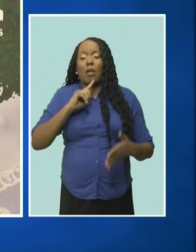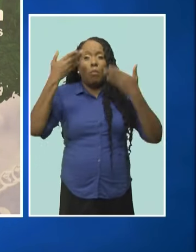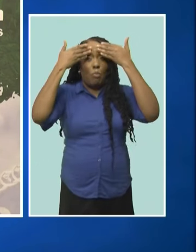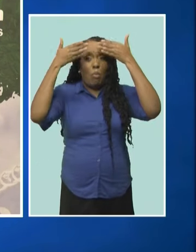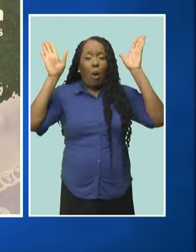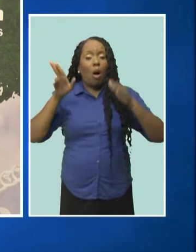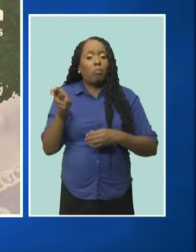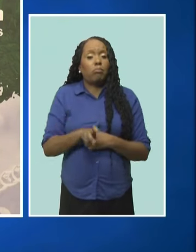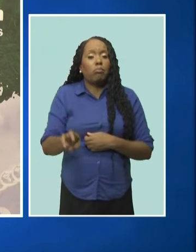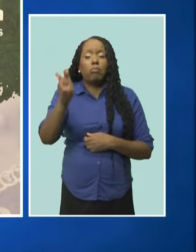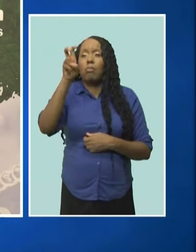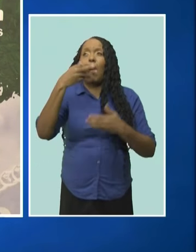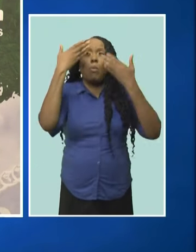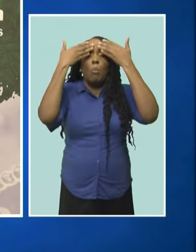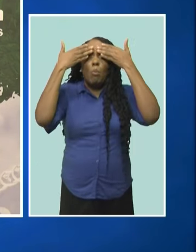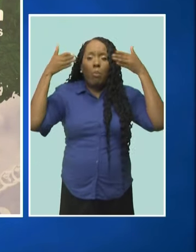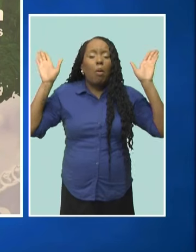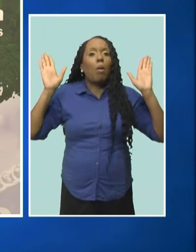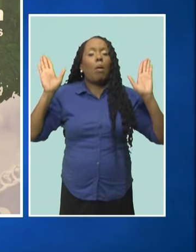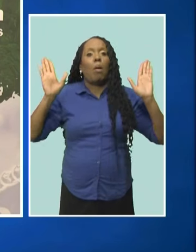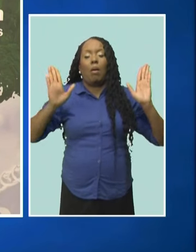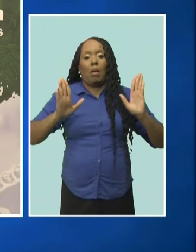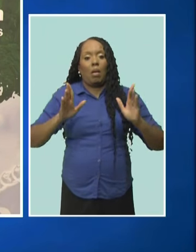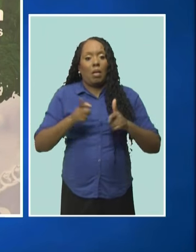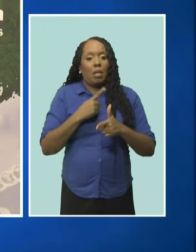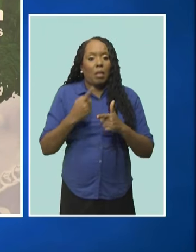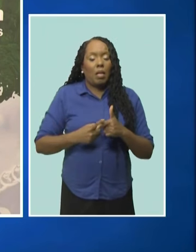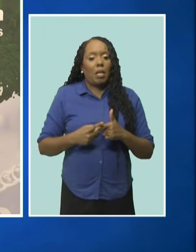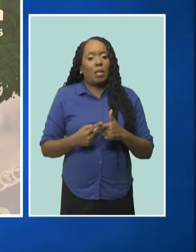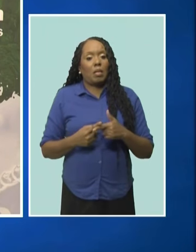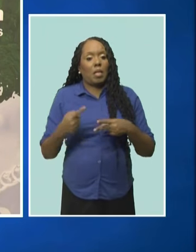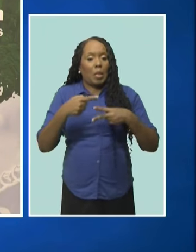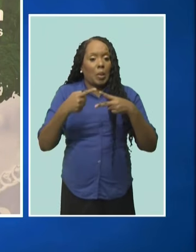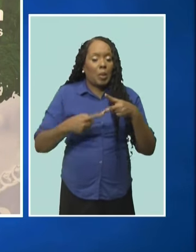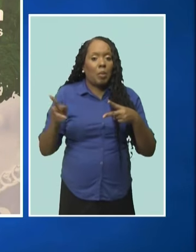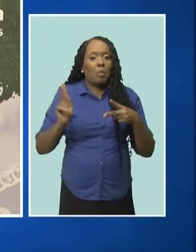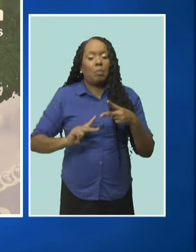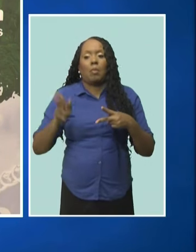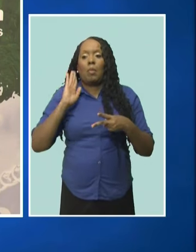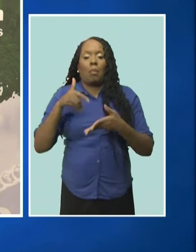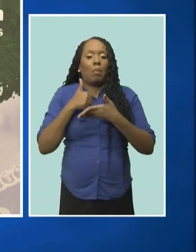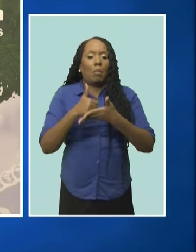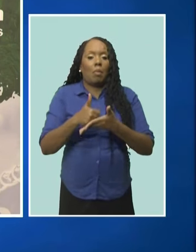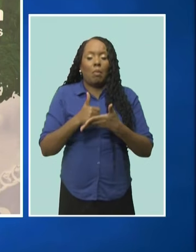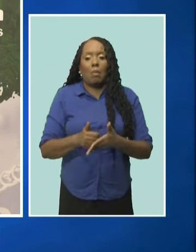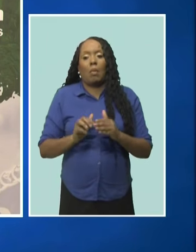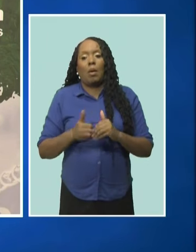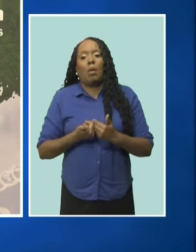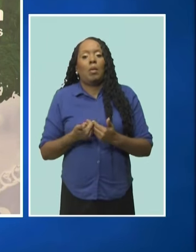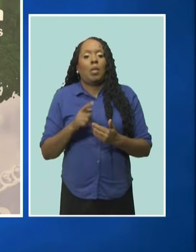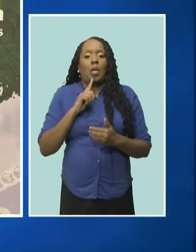and then these two facilitators will help them to shape those stories.